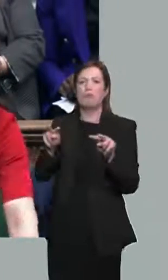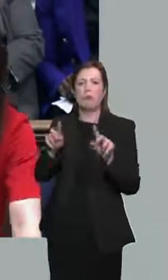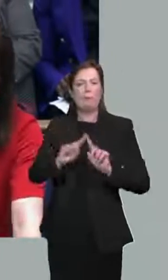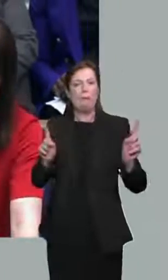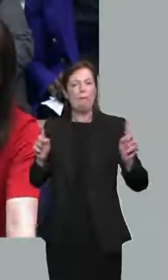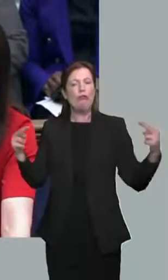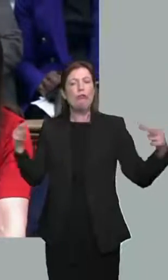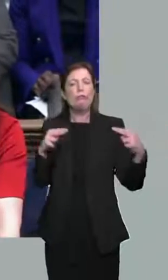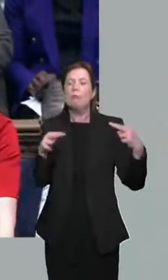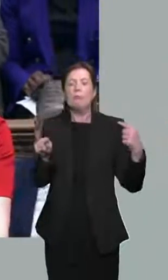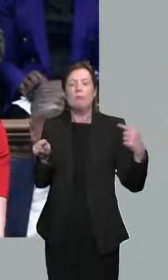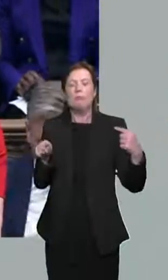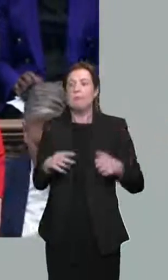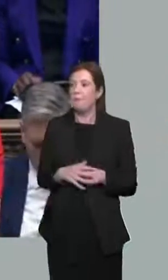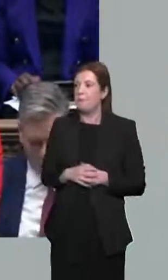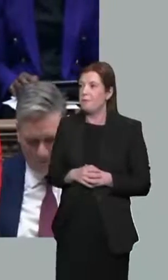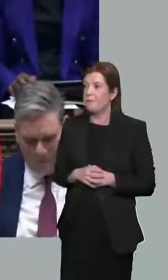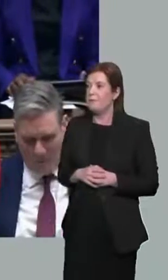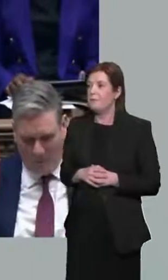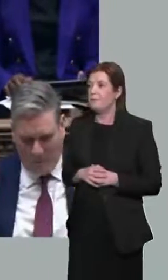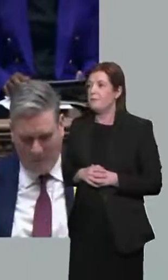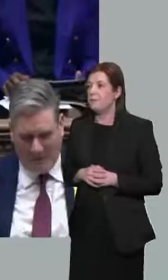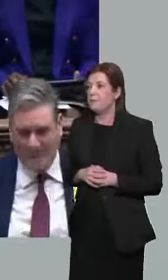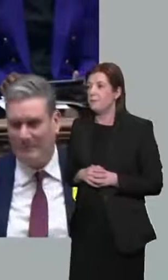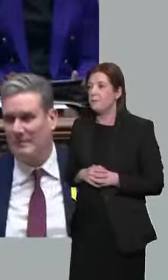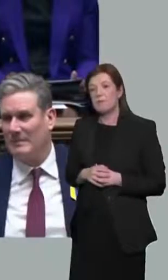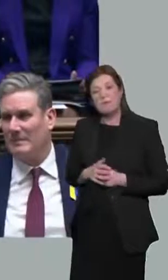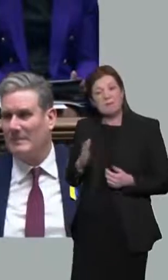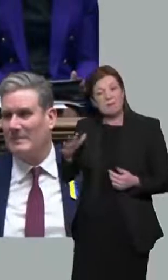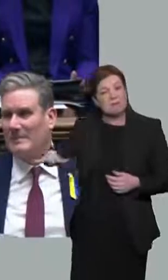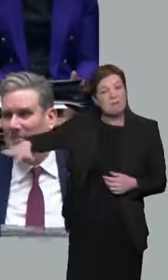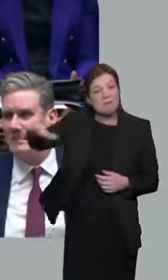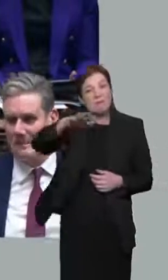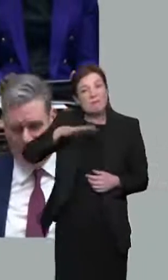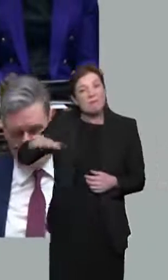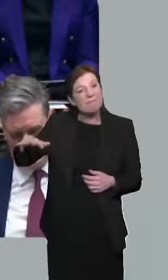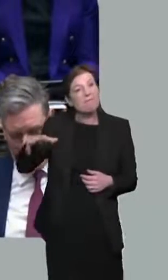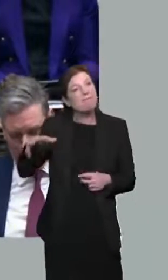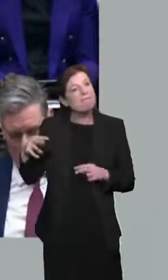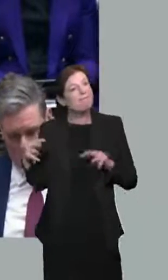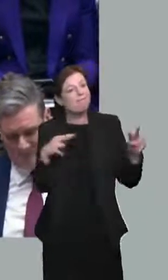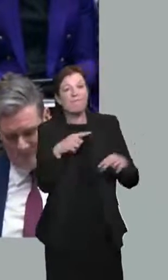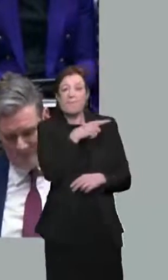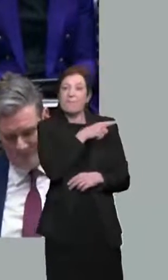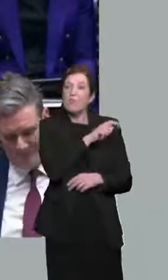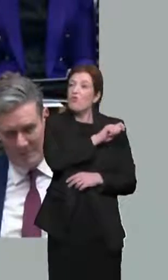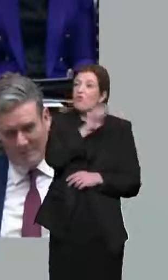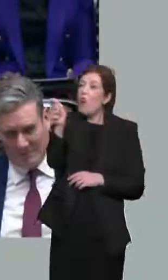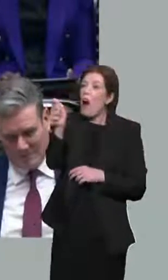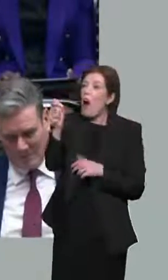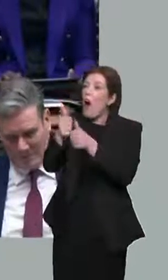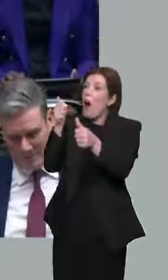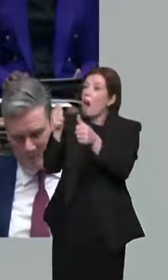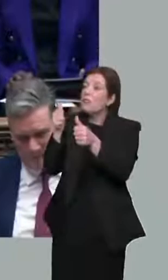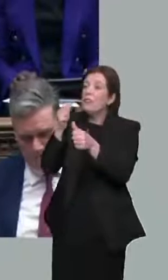The actual reality, Mr Speaker, is that this Chancellor's failure to back a windfall tax increase and his